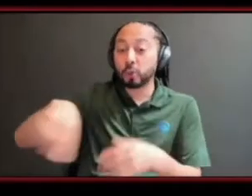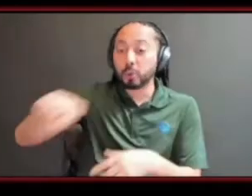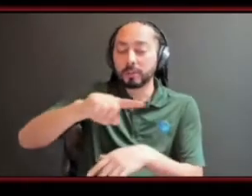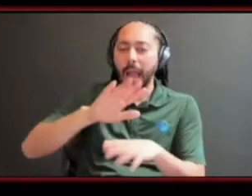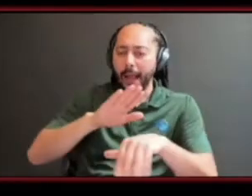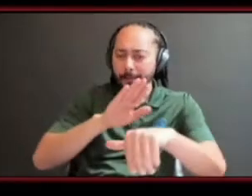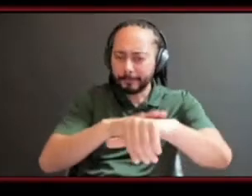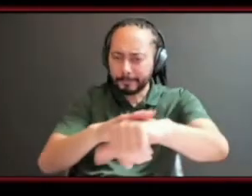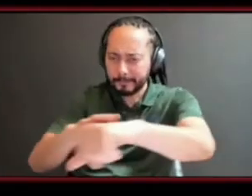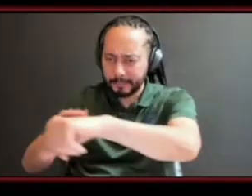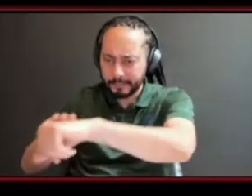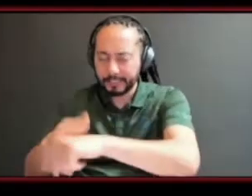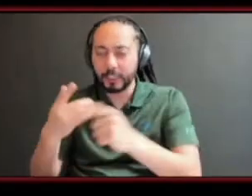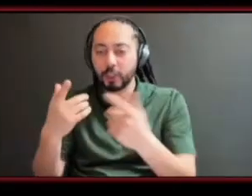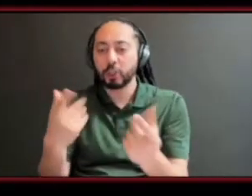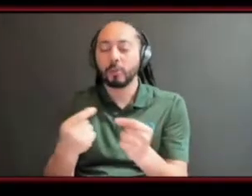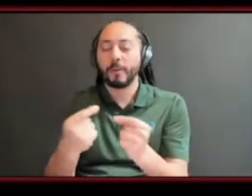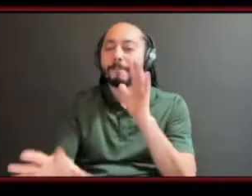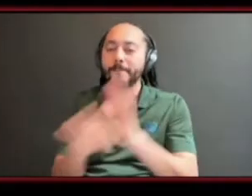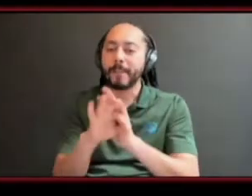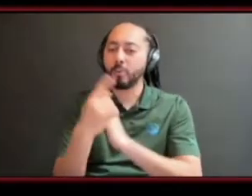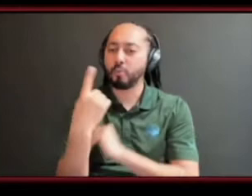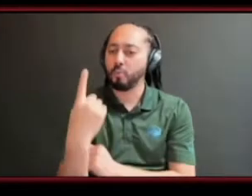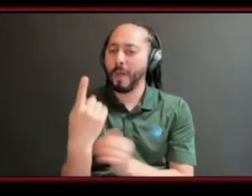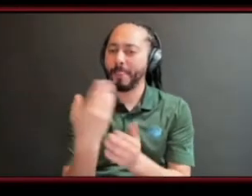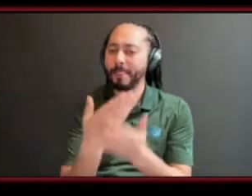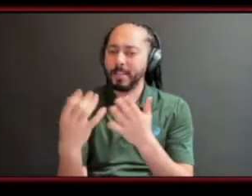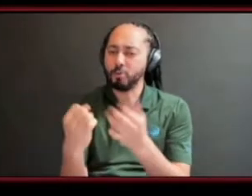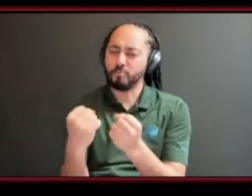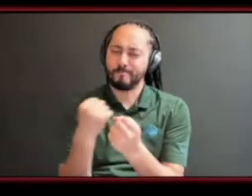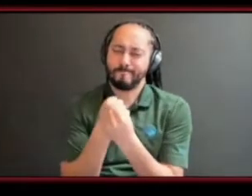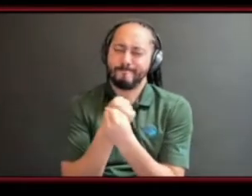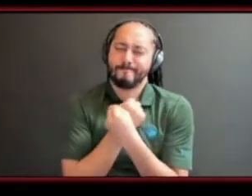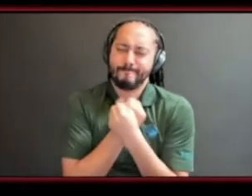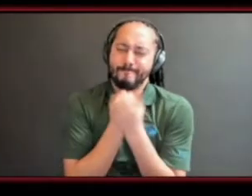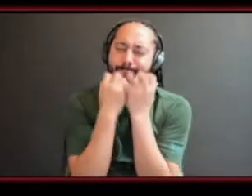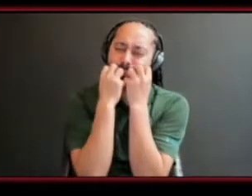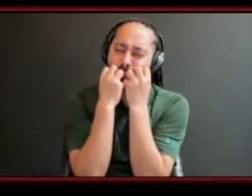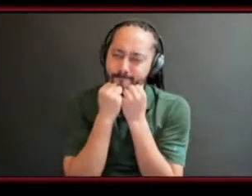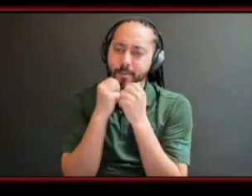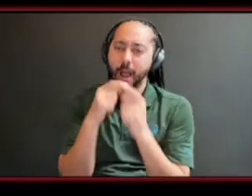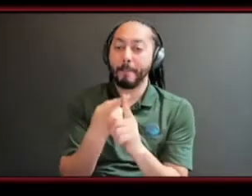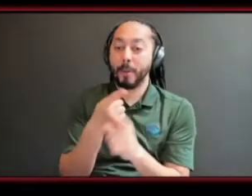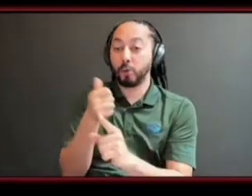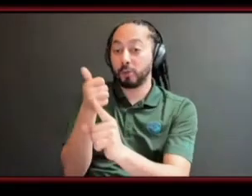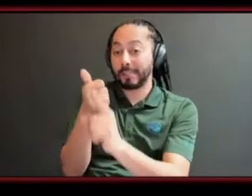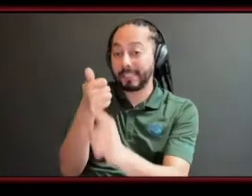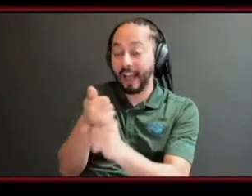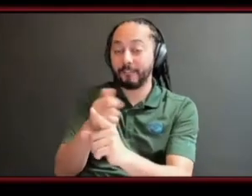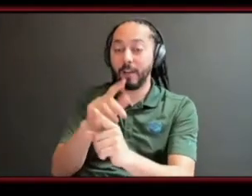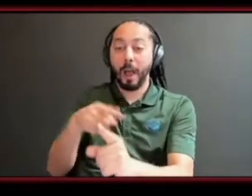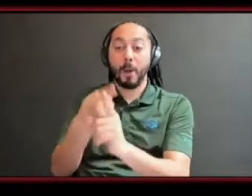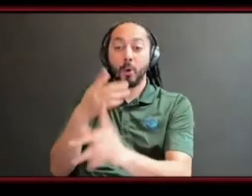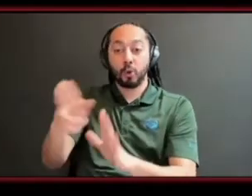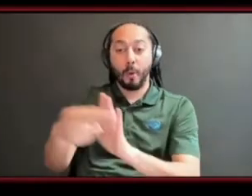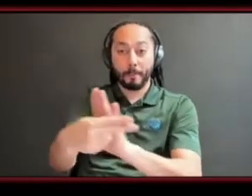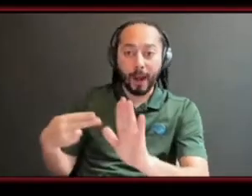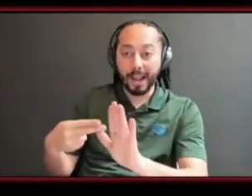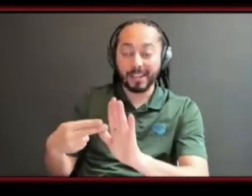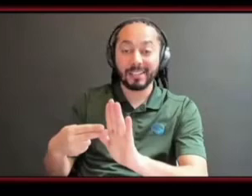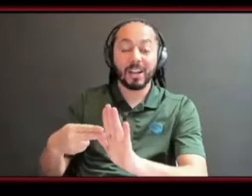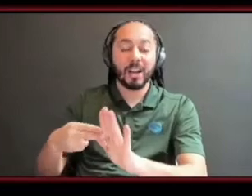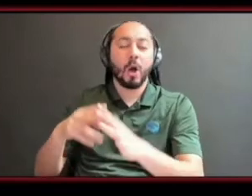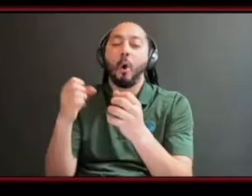thing that you love about yourself you love about your brand grab onto it so that when everything else comes rolling around you